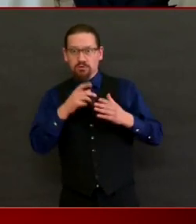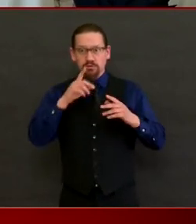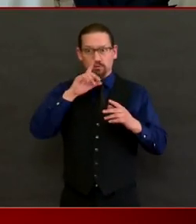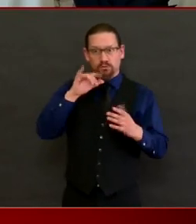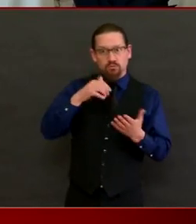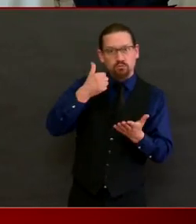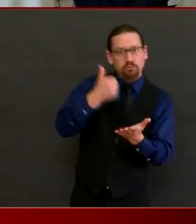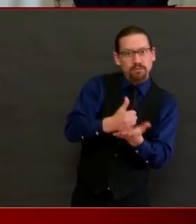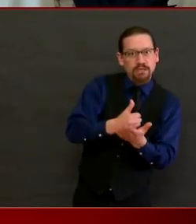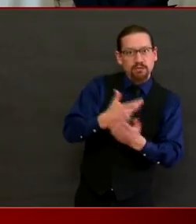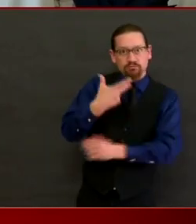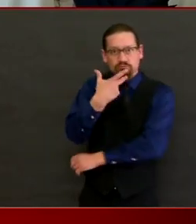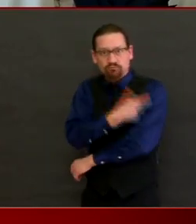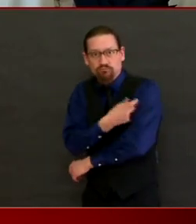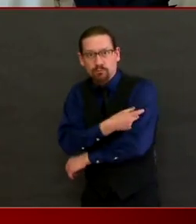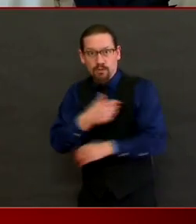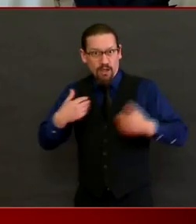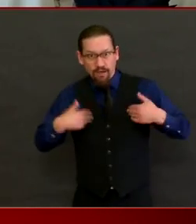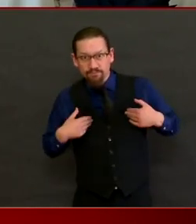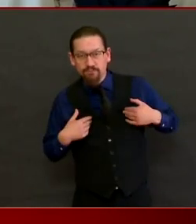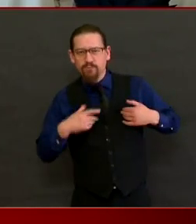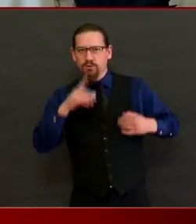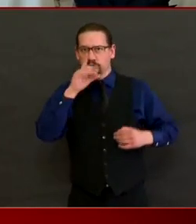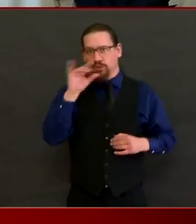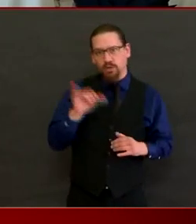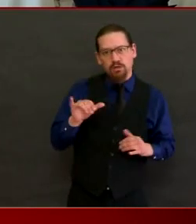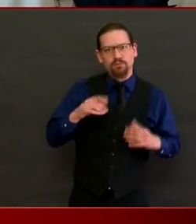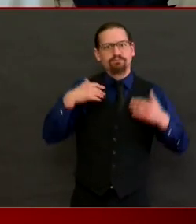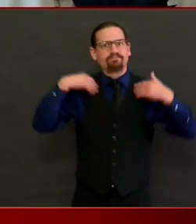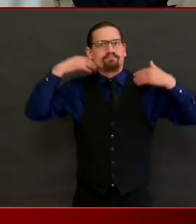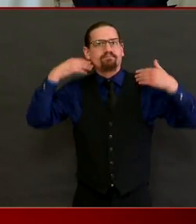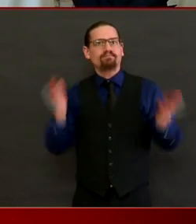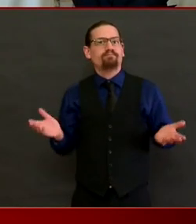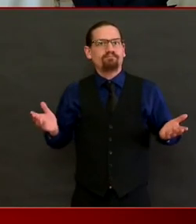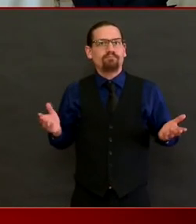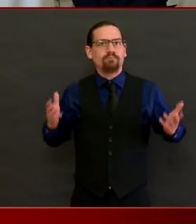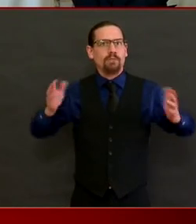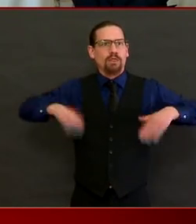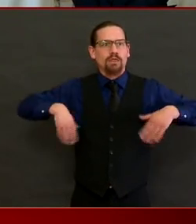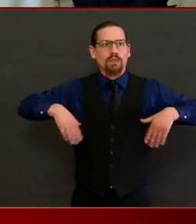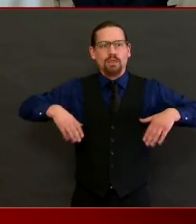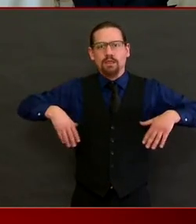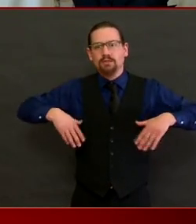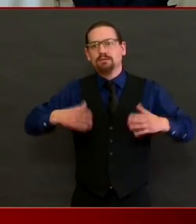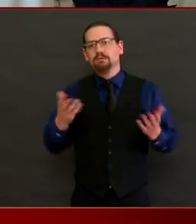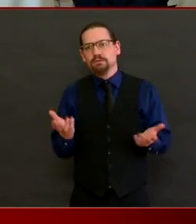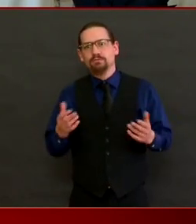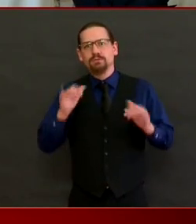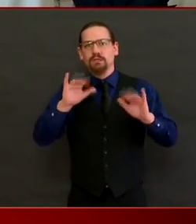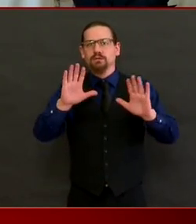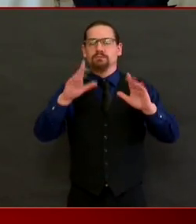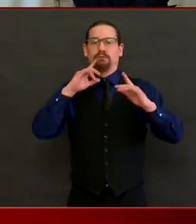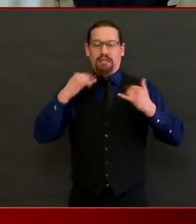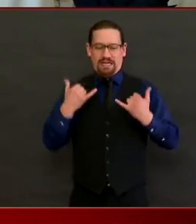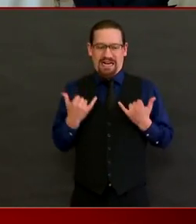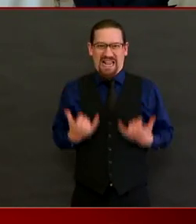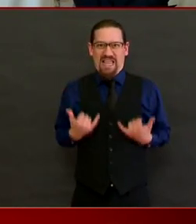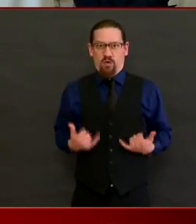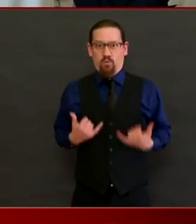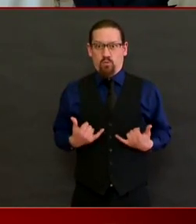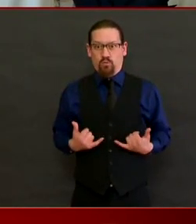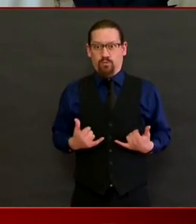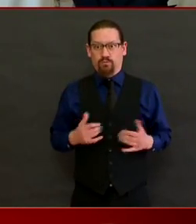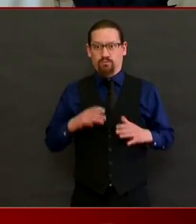impact our decisions. Having said all of that, from where I sit today and in my conversations with